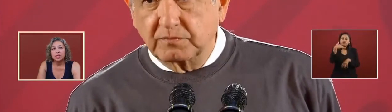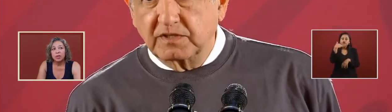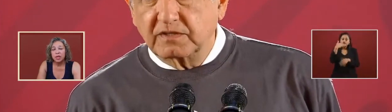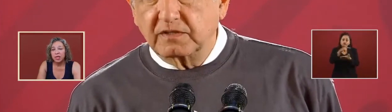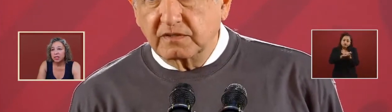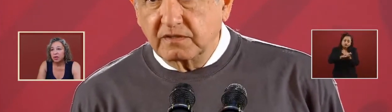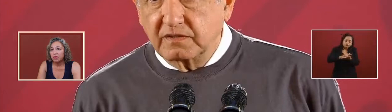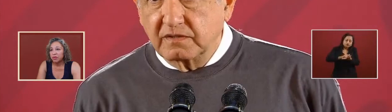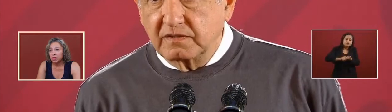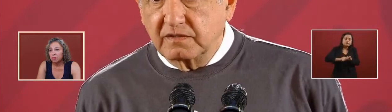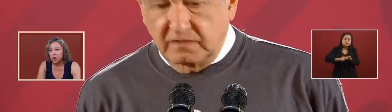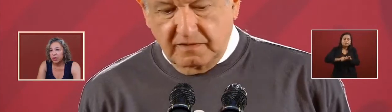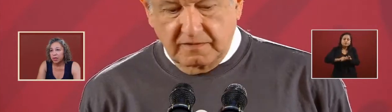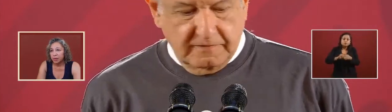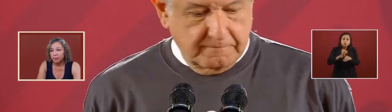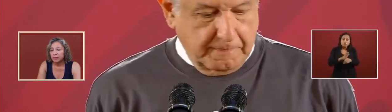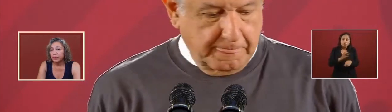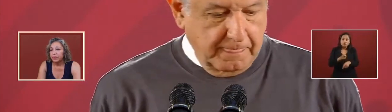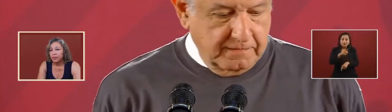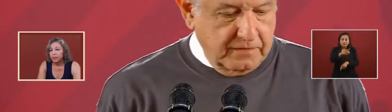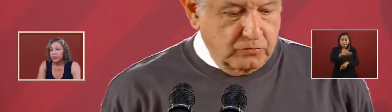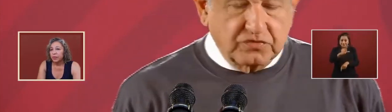so yes your first part